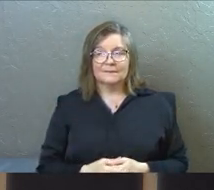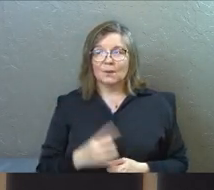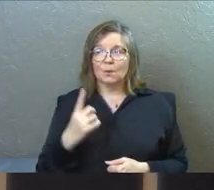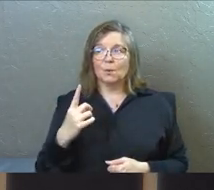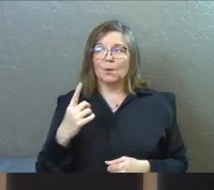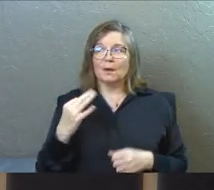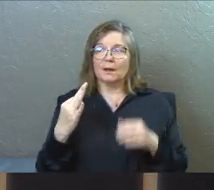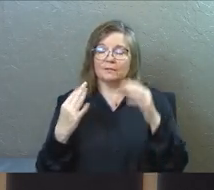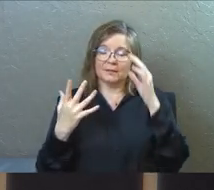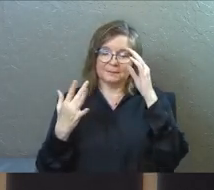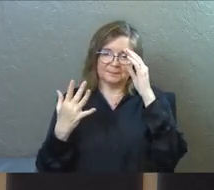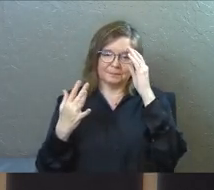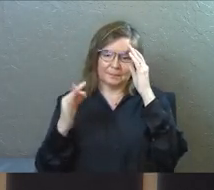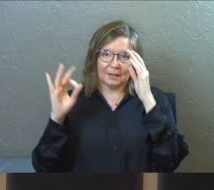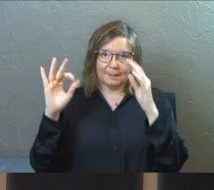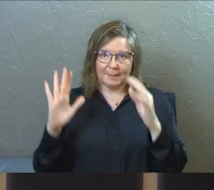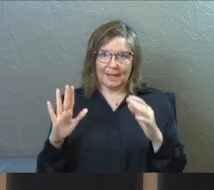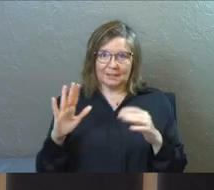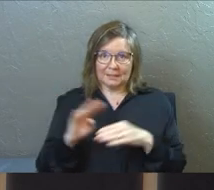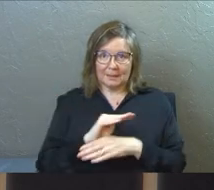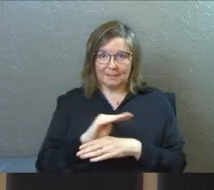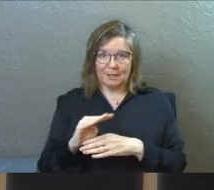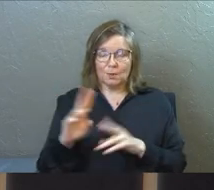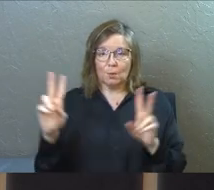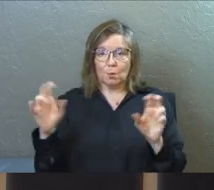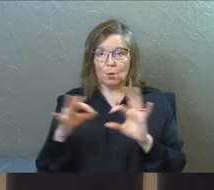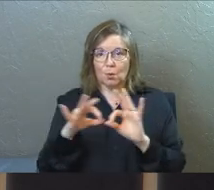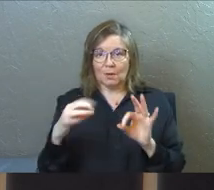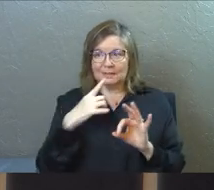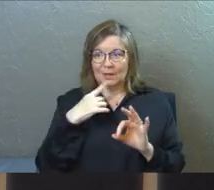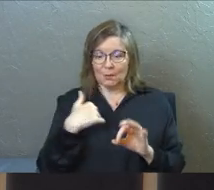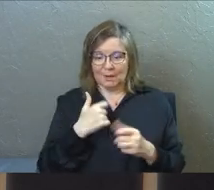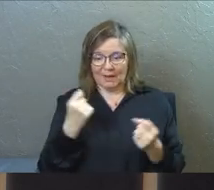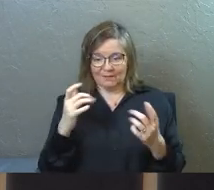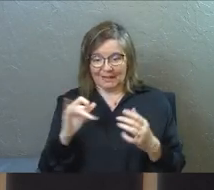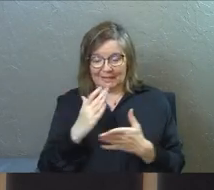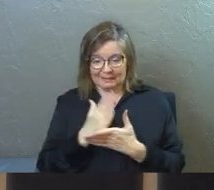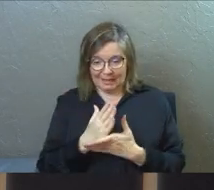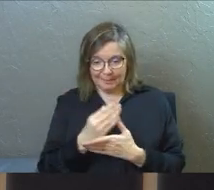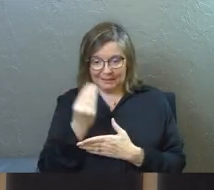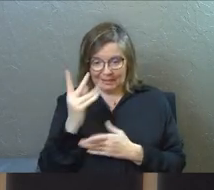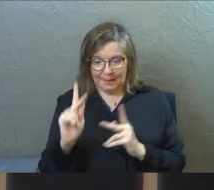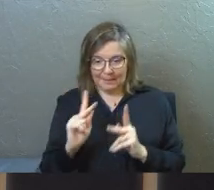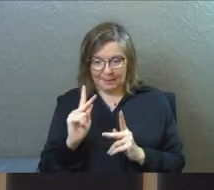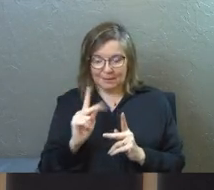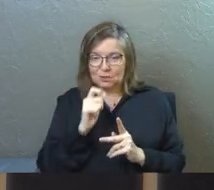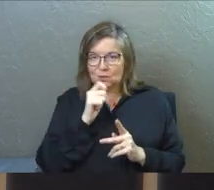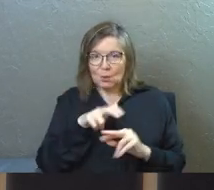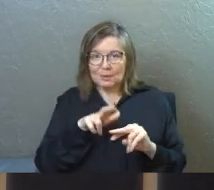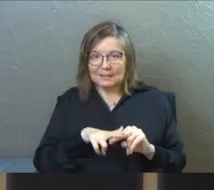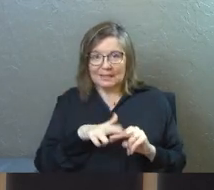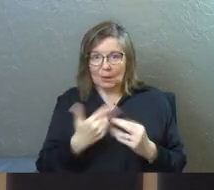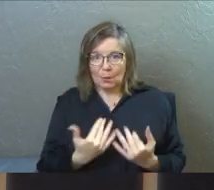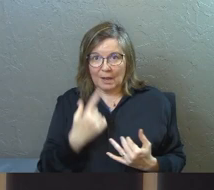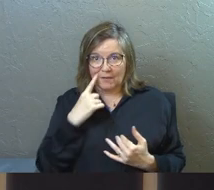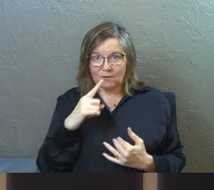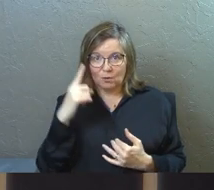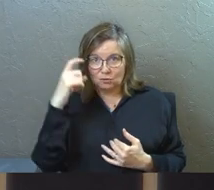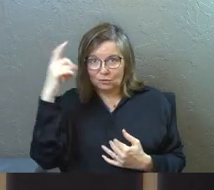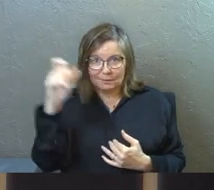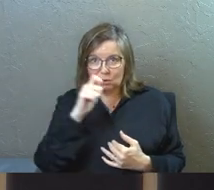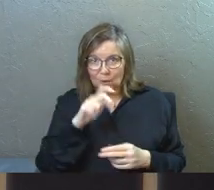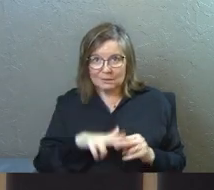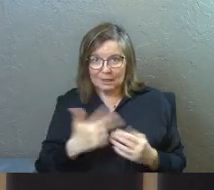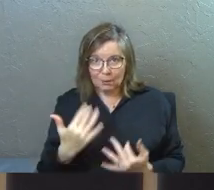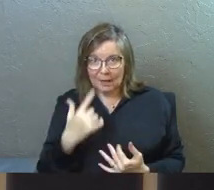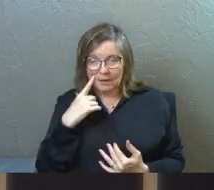One of the pastors and missionaries was quoted as saying, we've got to like stop and tell people, don't sit around and wait for a dream.